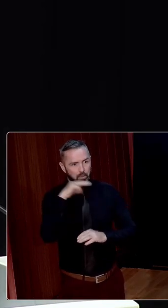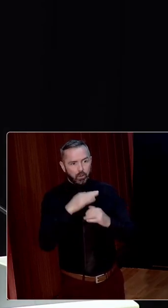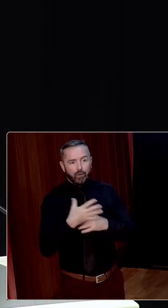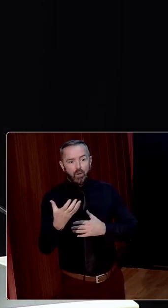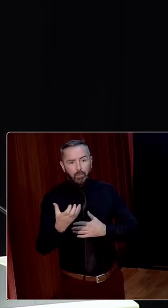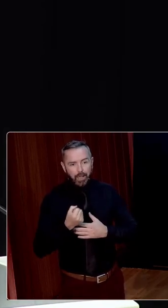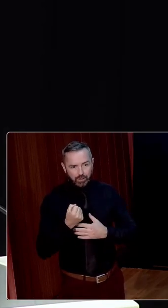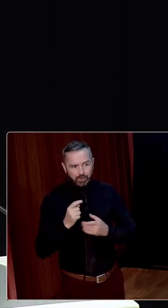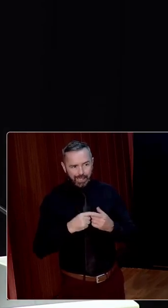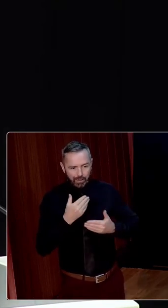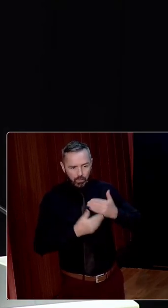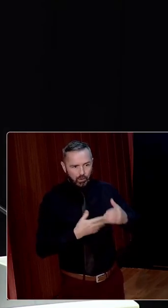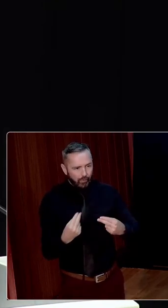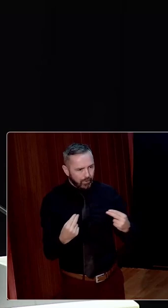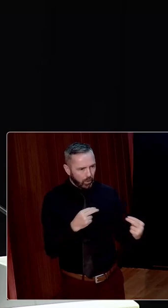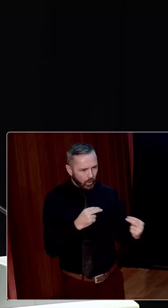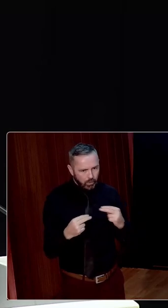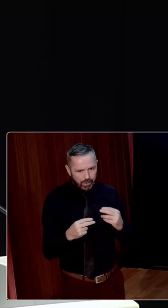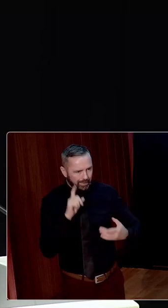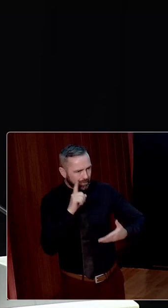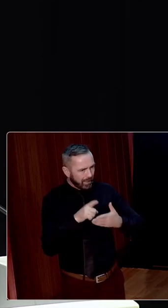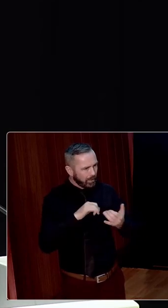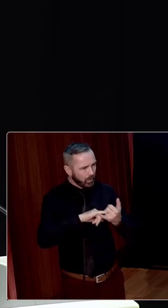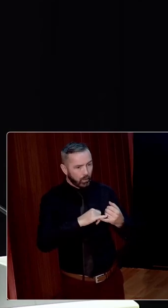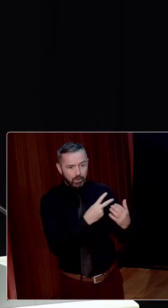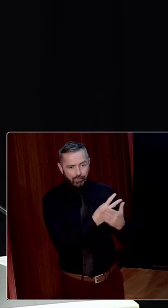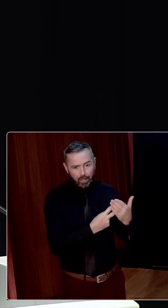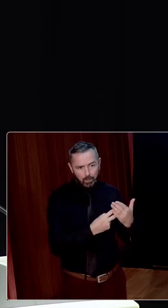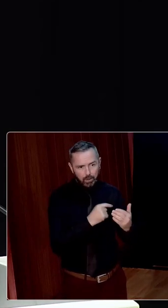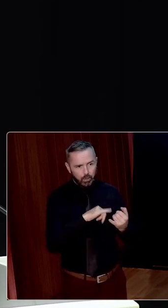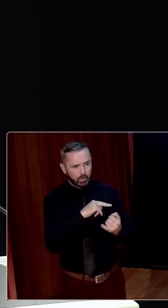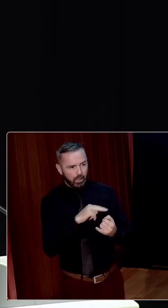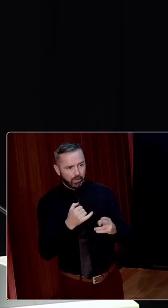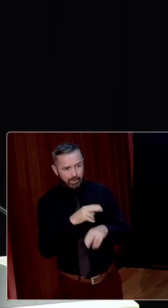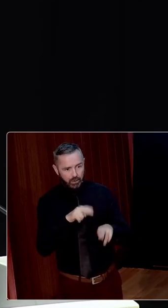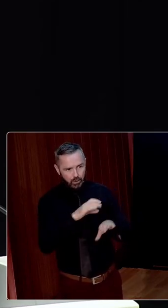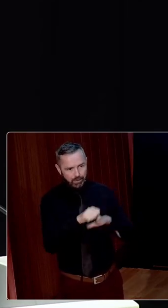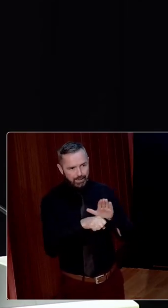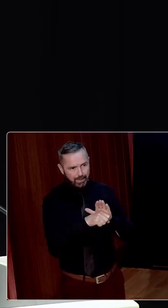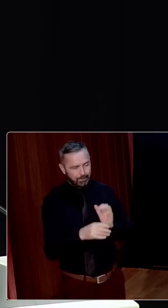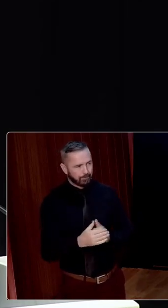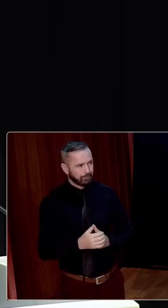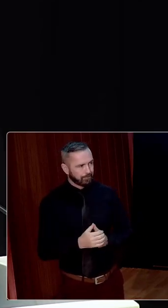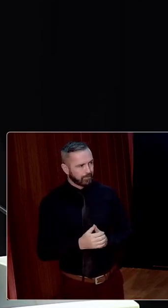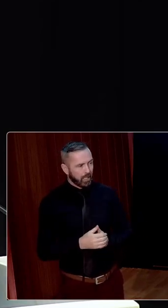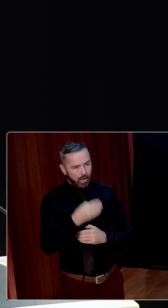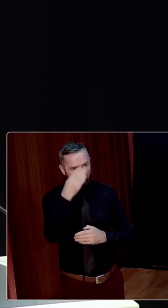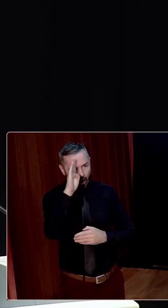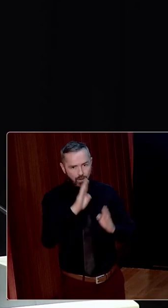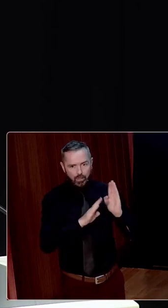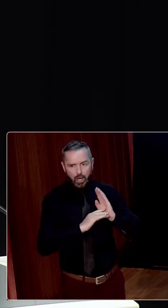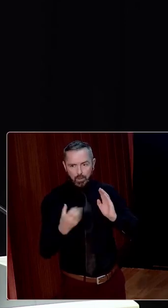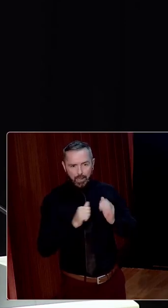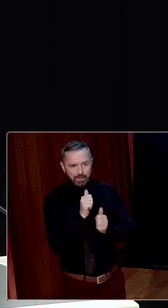pensions and that kind of process of negotiating in deciding who was of value and who wasn't in this new state. The Irish Army Pensions